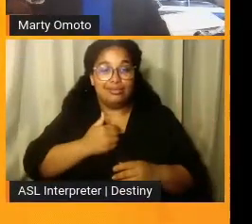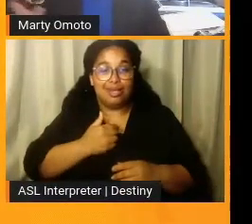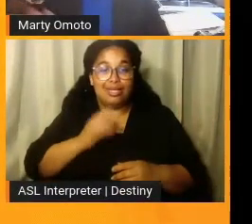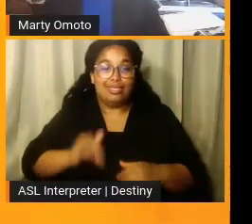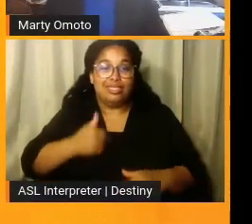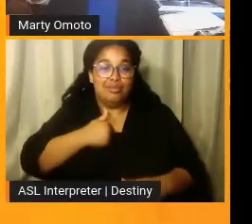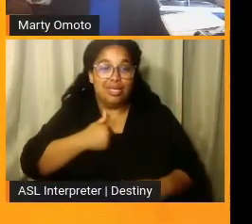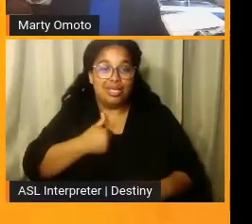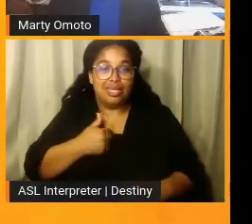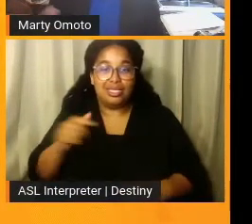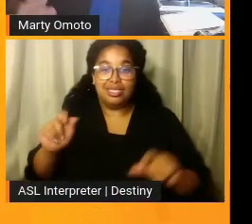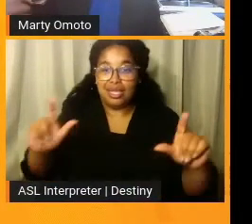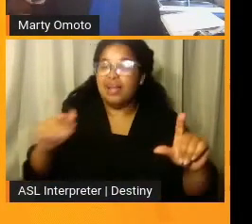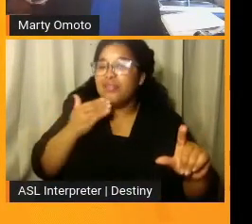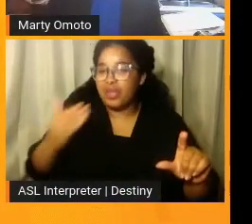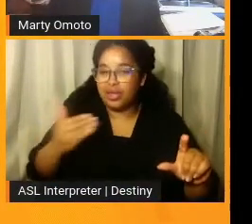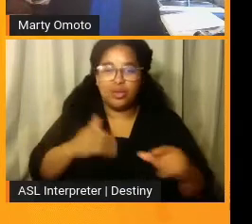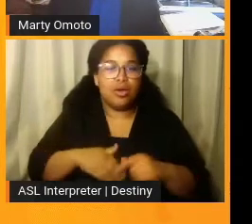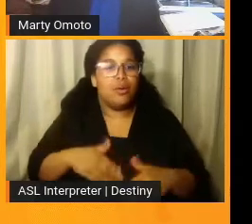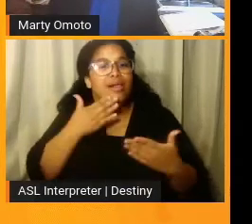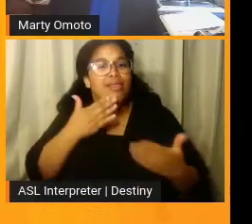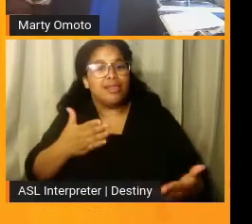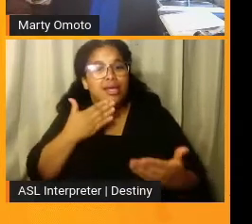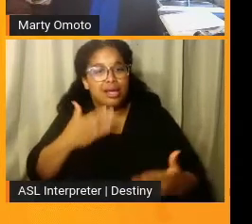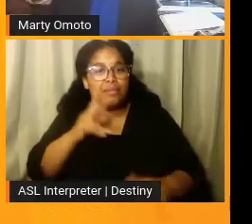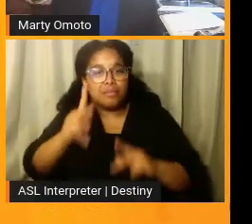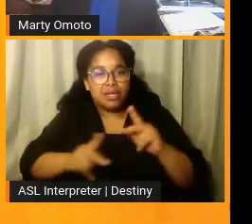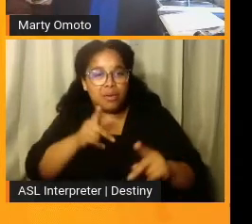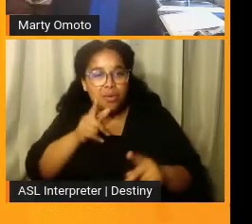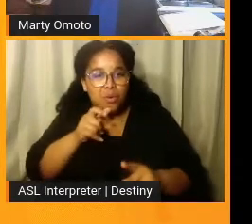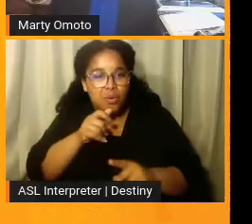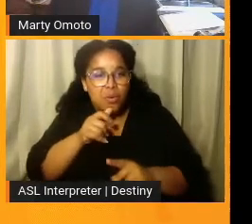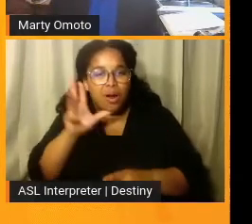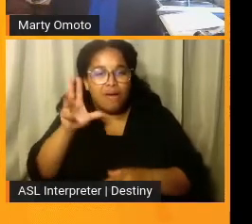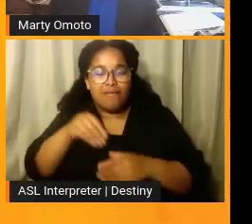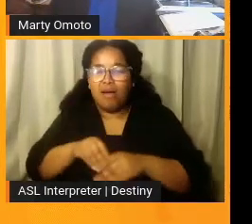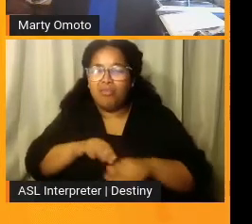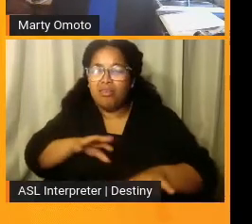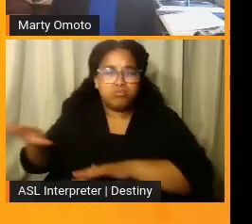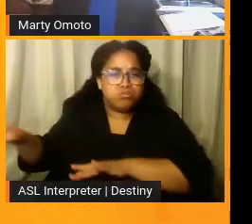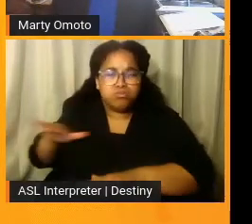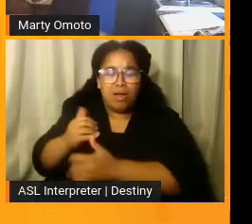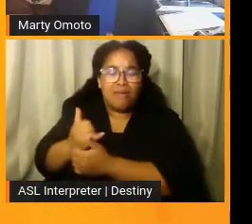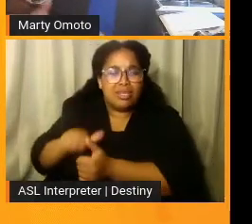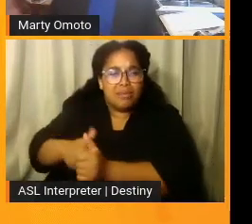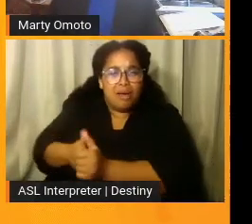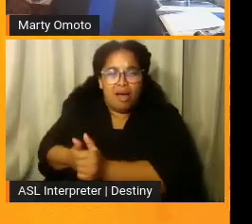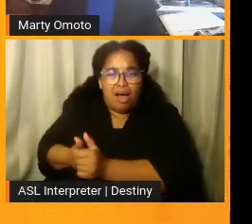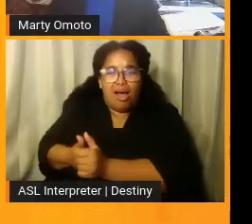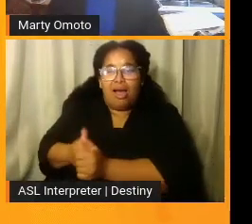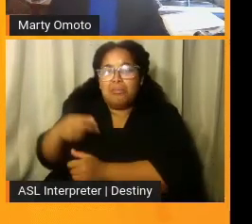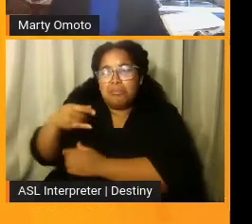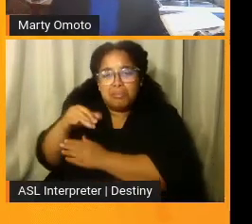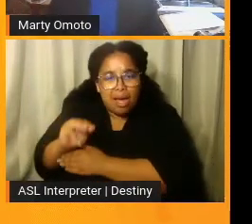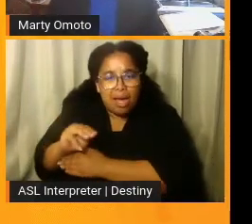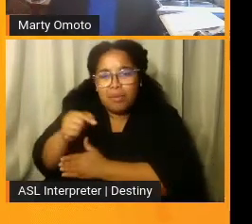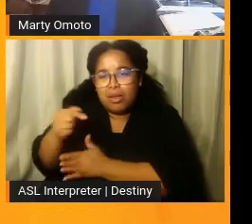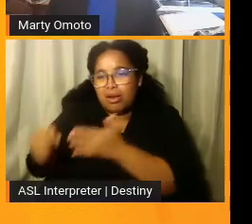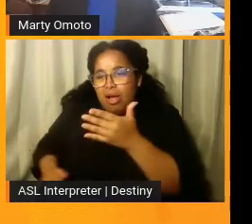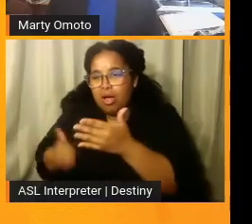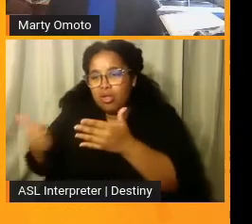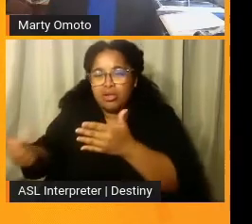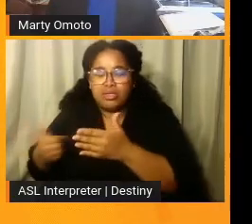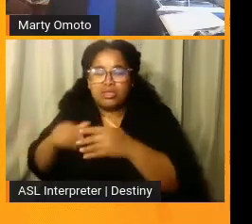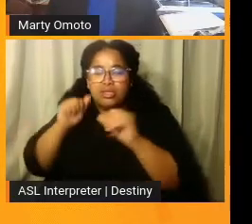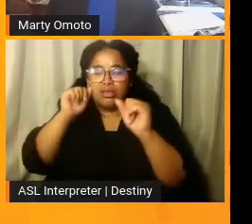thank you. And I want to thank the people who are doing the logistics, Pam and the others. They, they're just